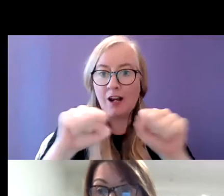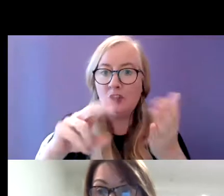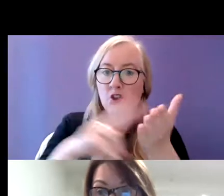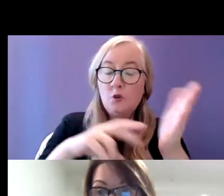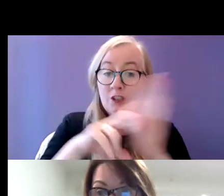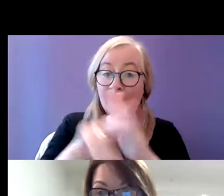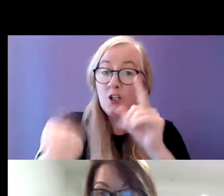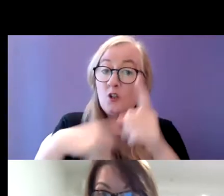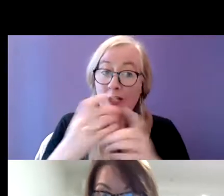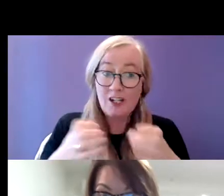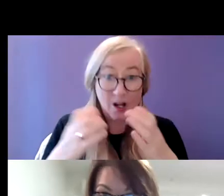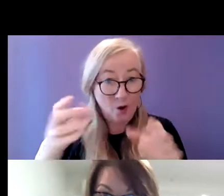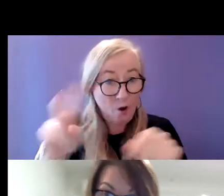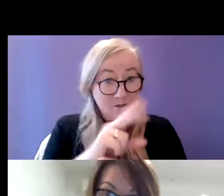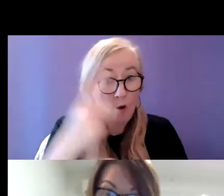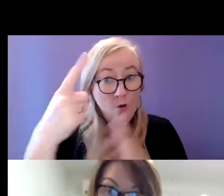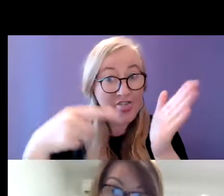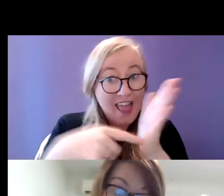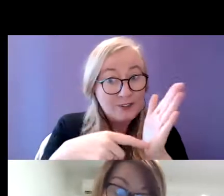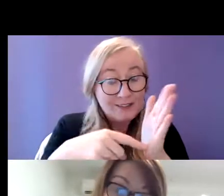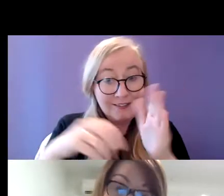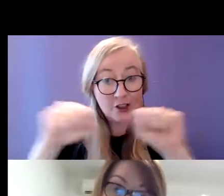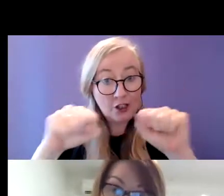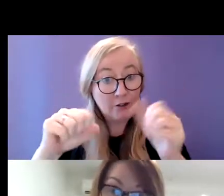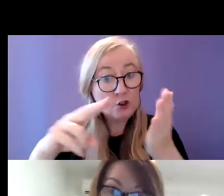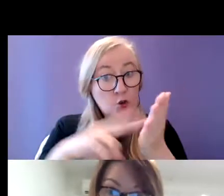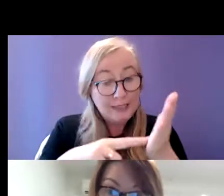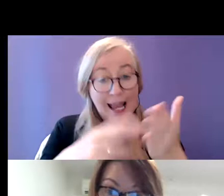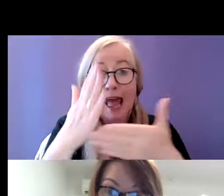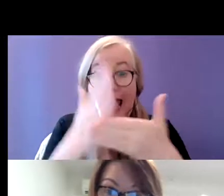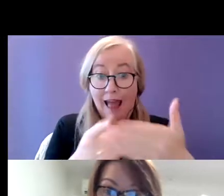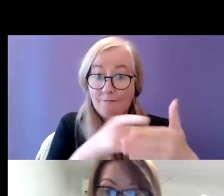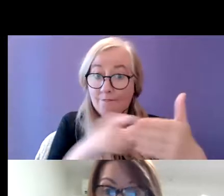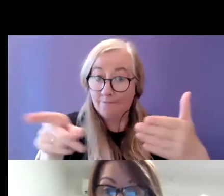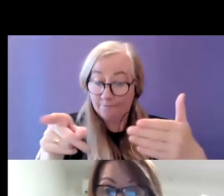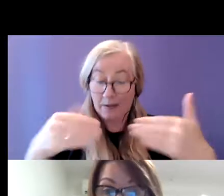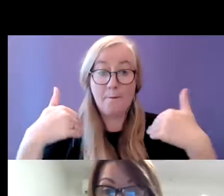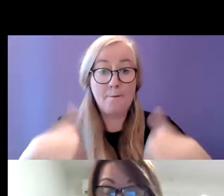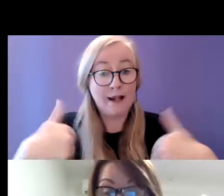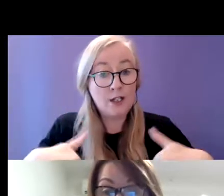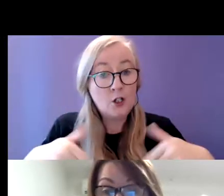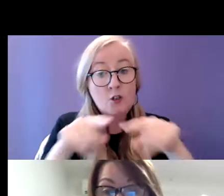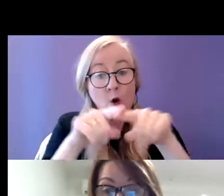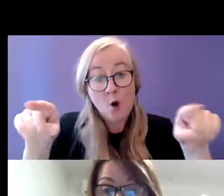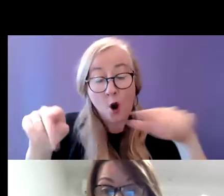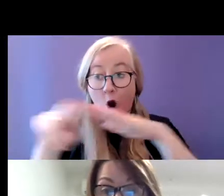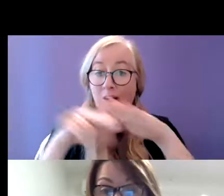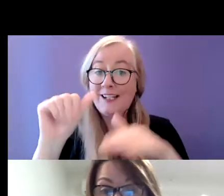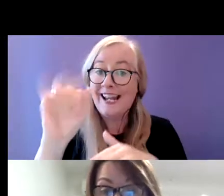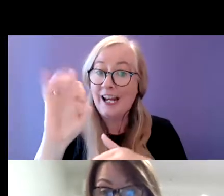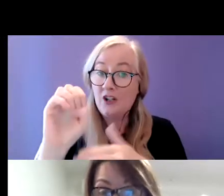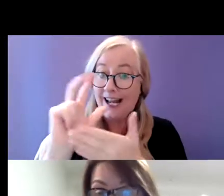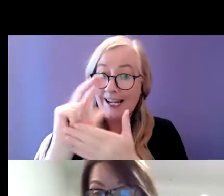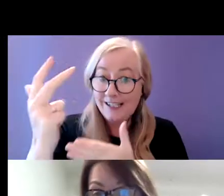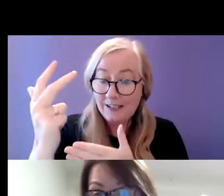just over a thousand service users in this service, and just over half of those were male. Of those under 18 years of age,